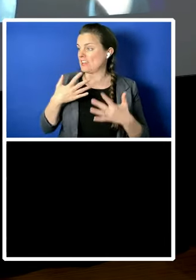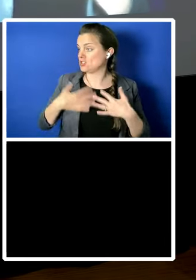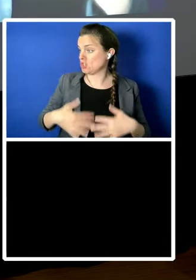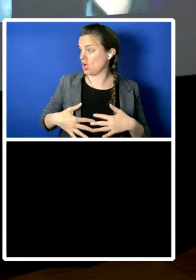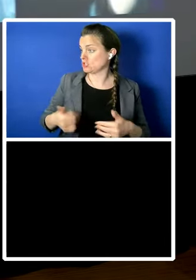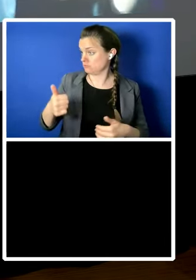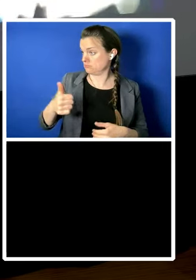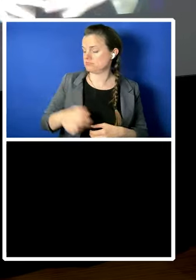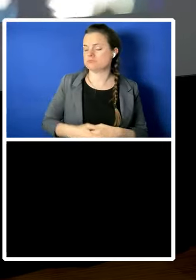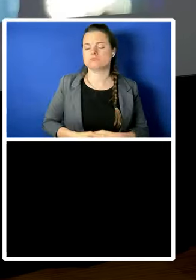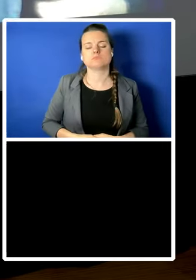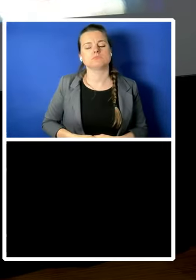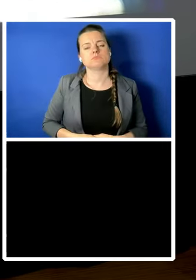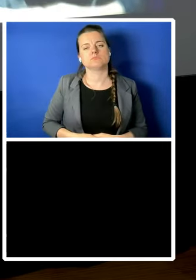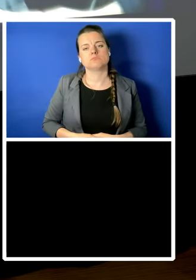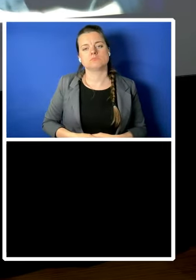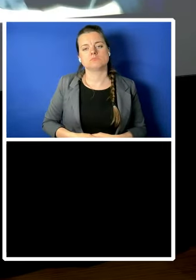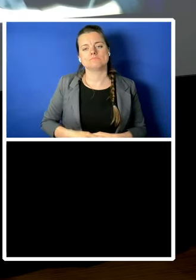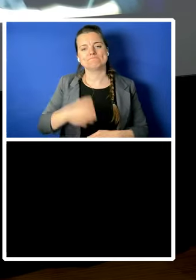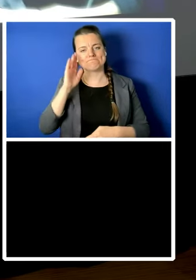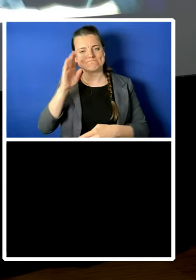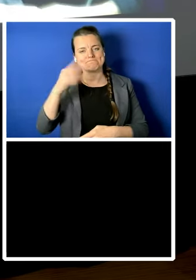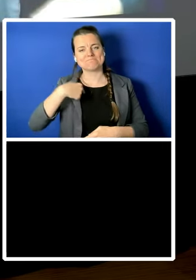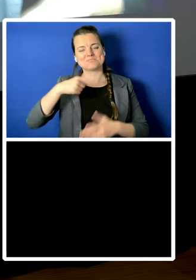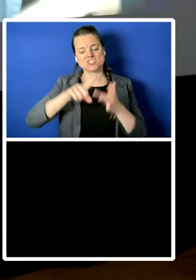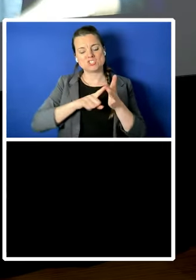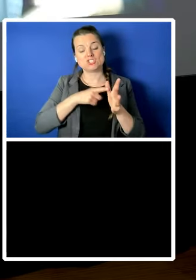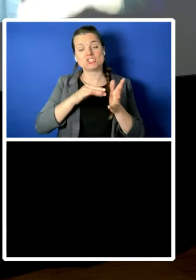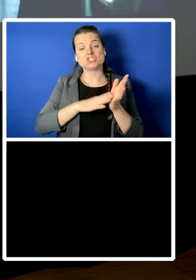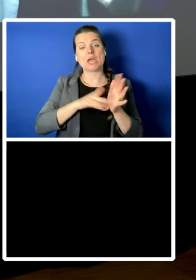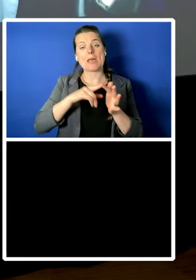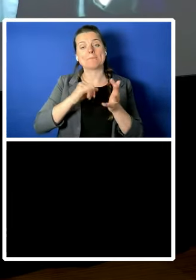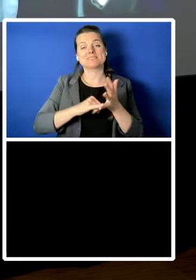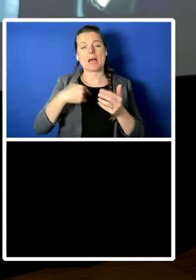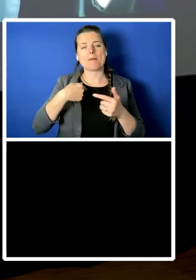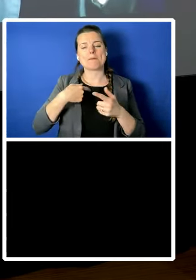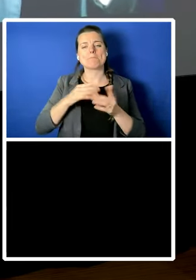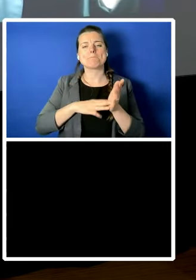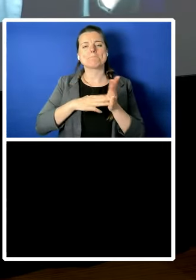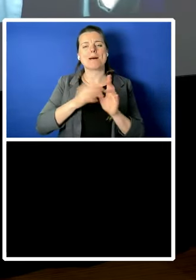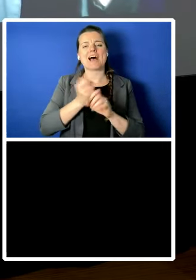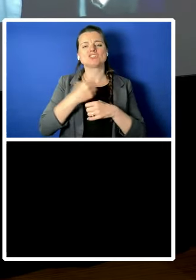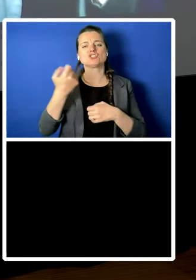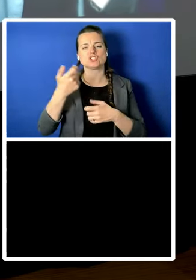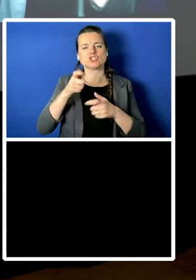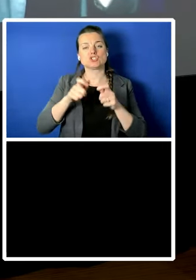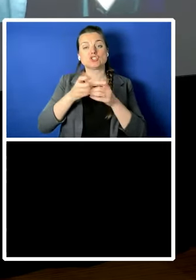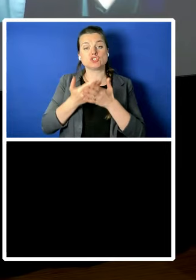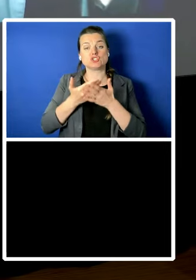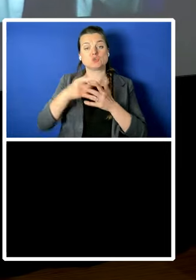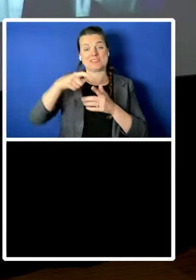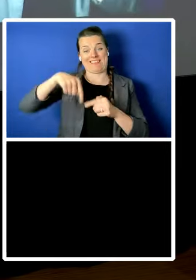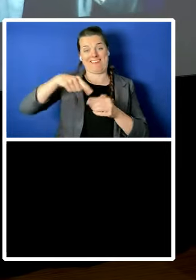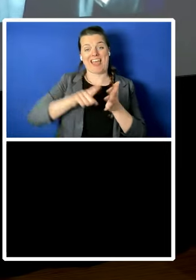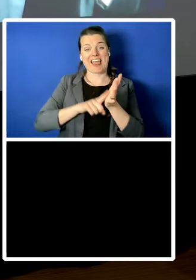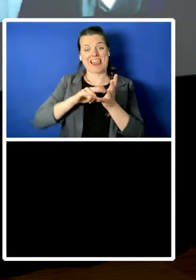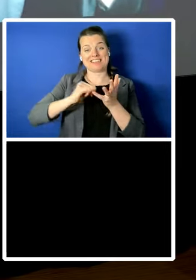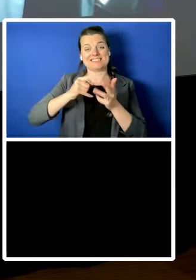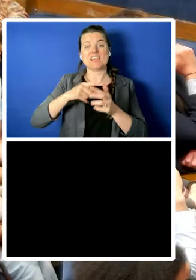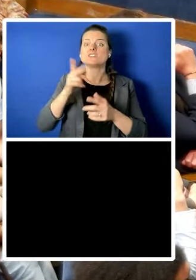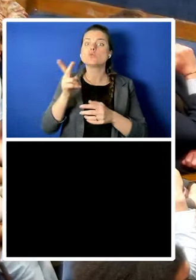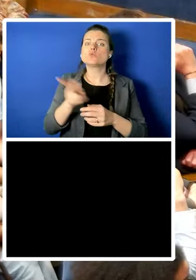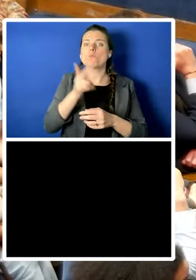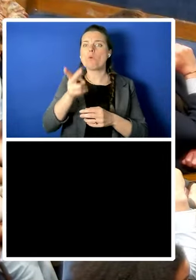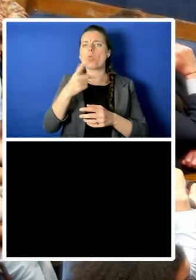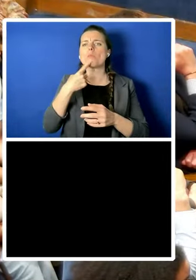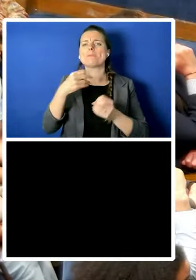hi i'm james i'm a master's student here at lsc um so you talked a lot about in both of your talks about sort of the theory of human rights